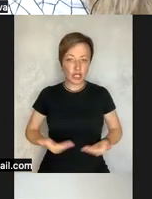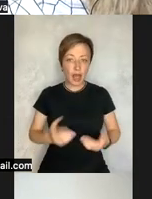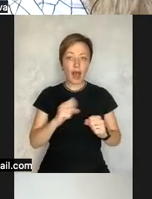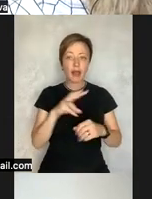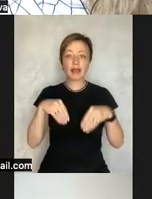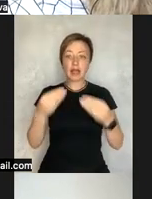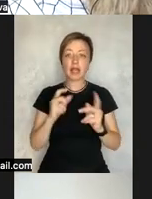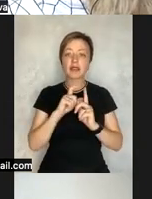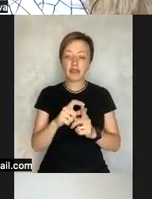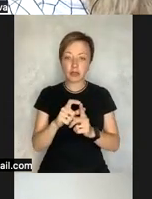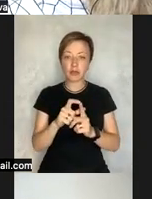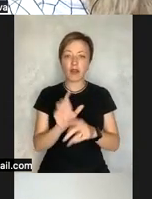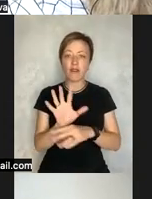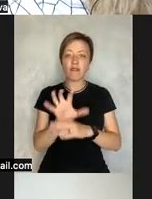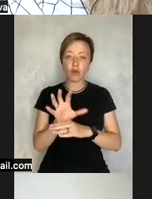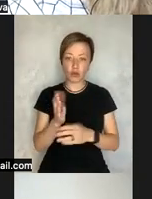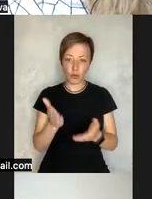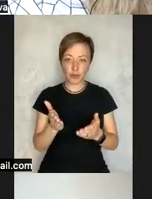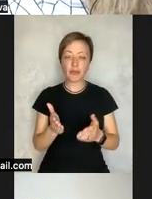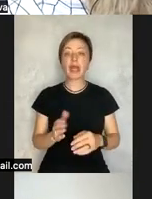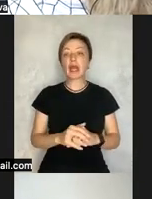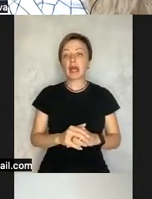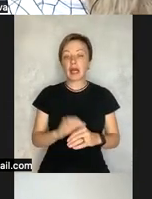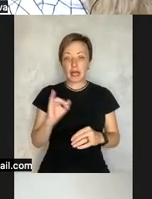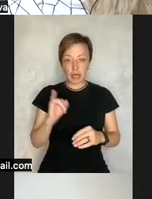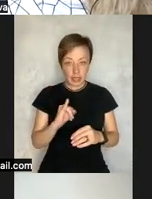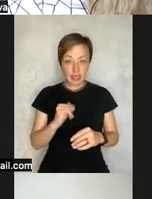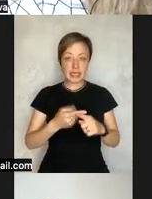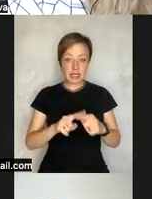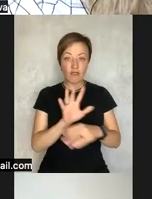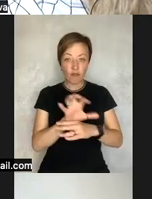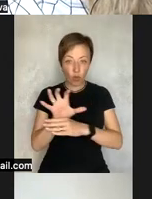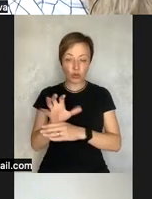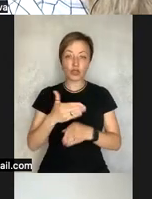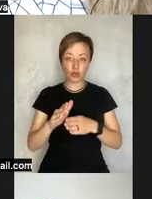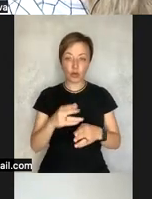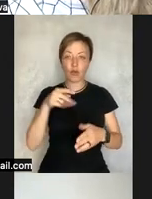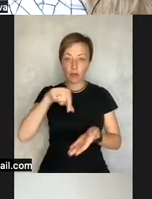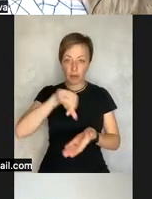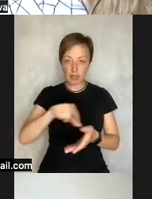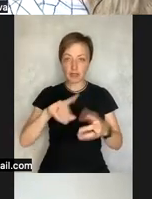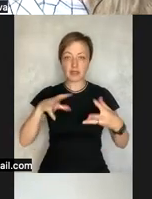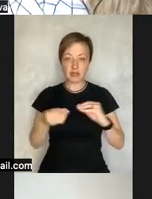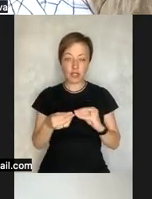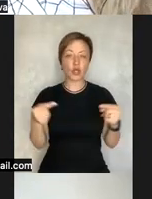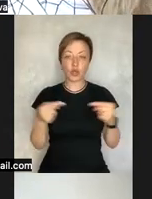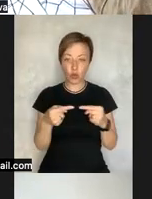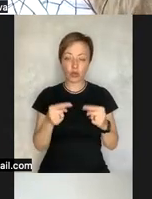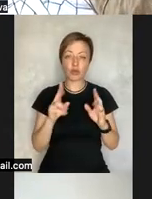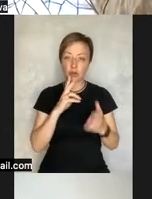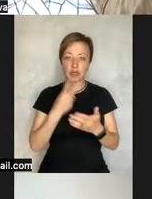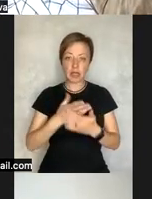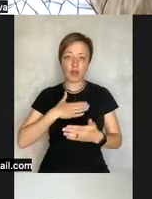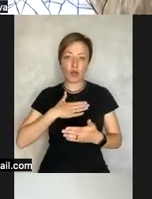and about are their daily routines and also they were happy to share the photos these photos are